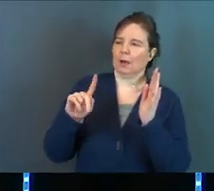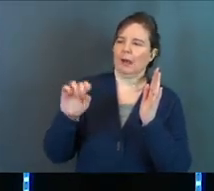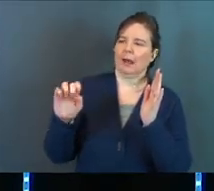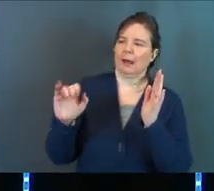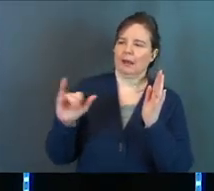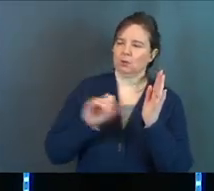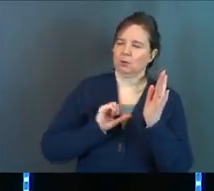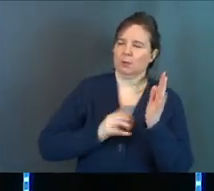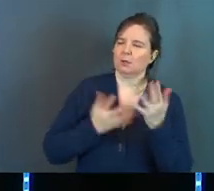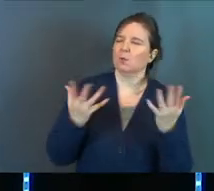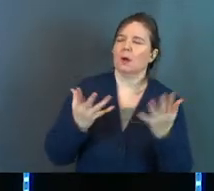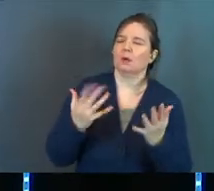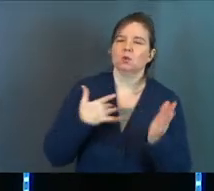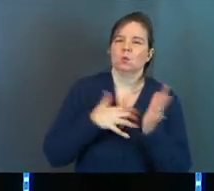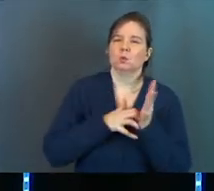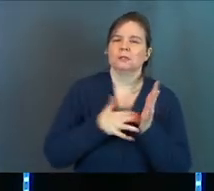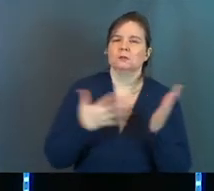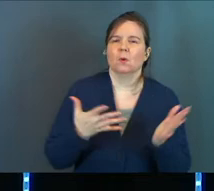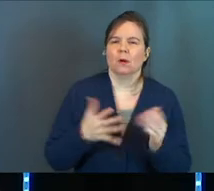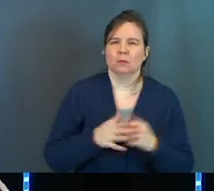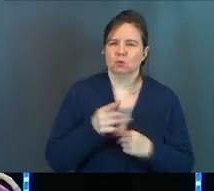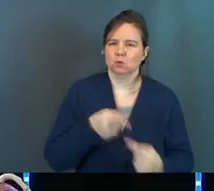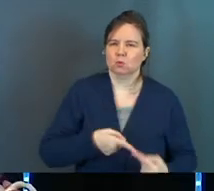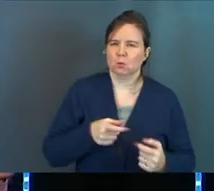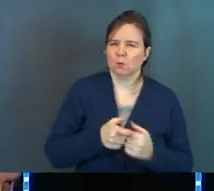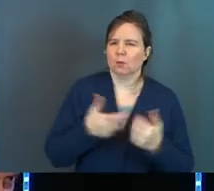Ask the Lord. What do you struggle with?